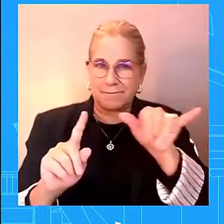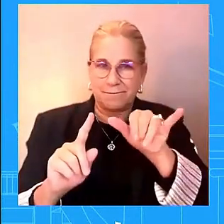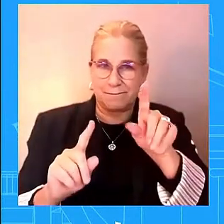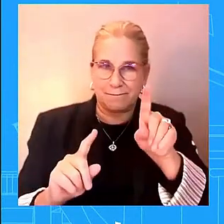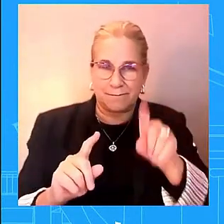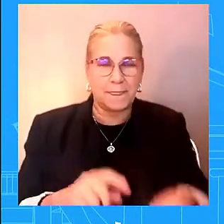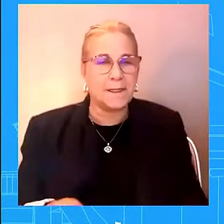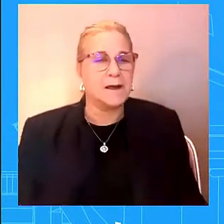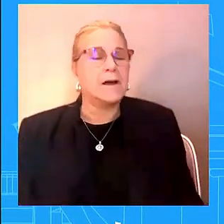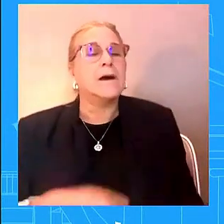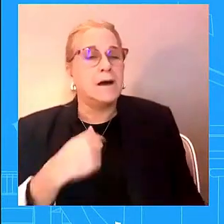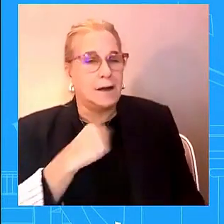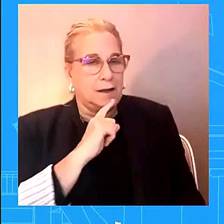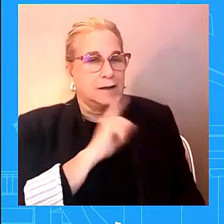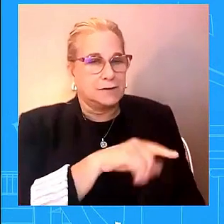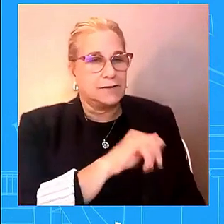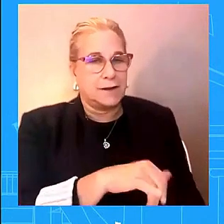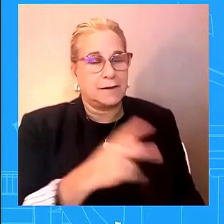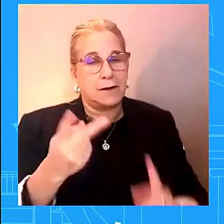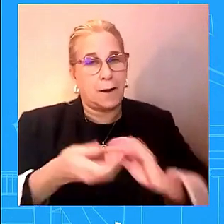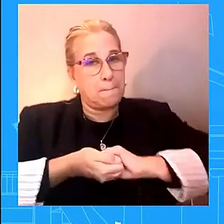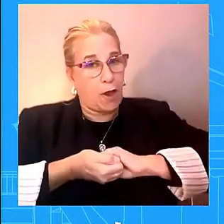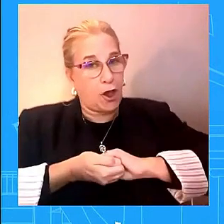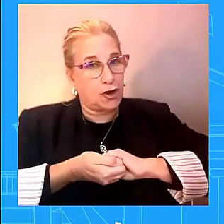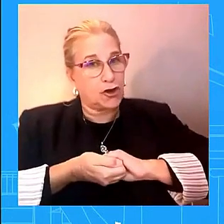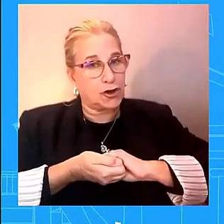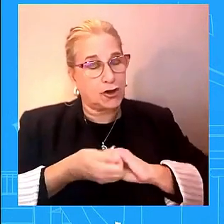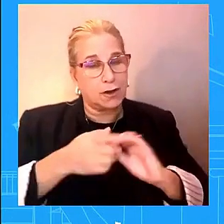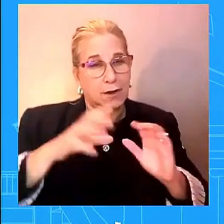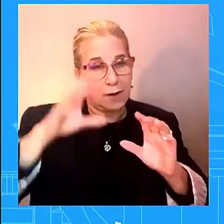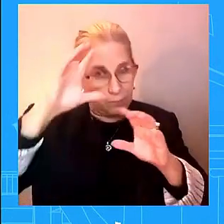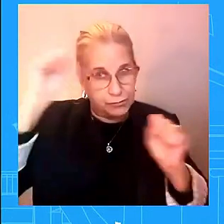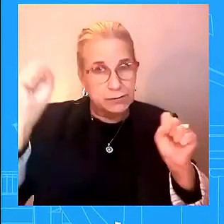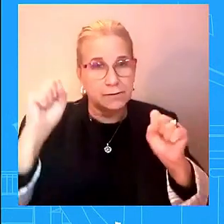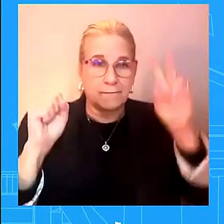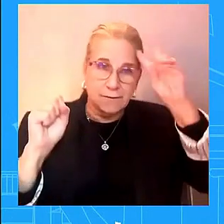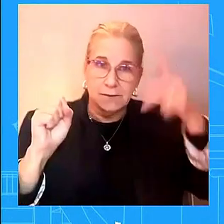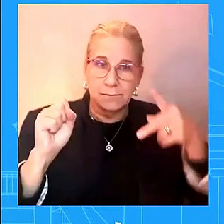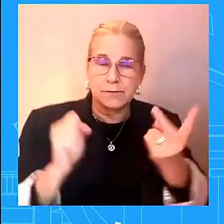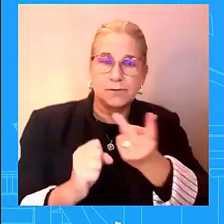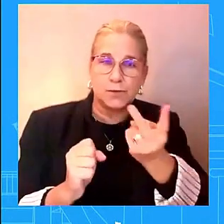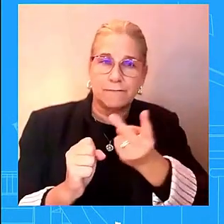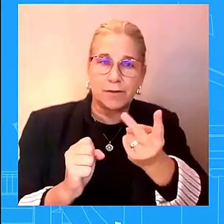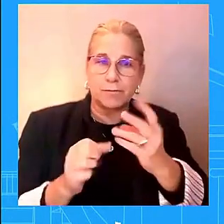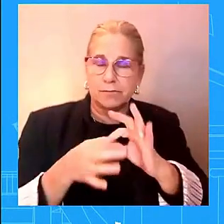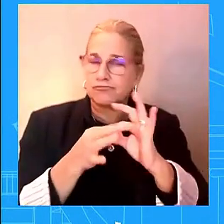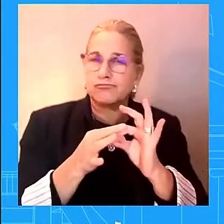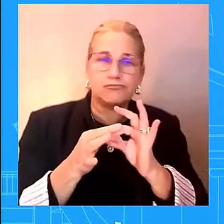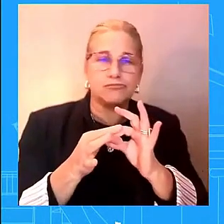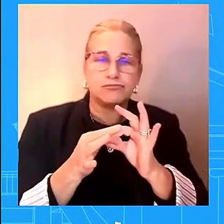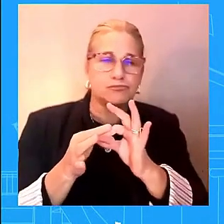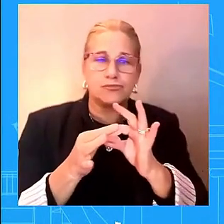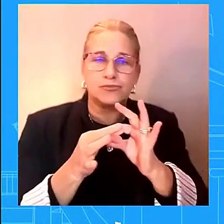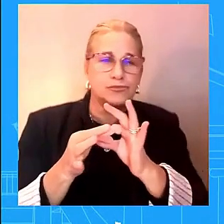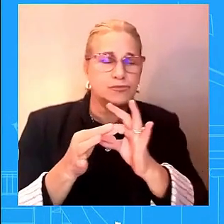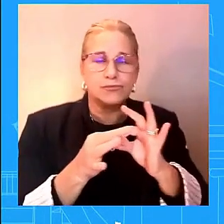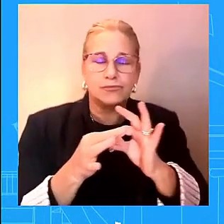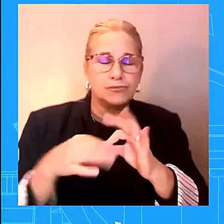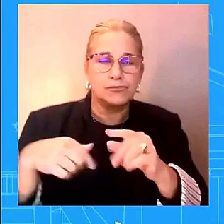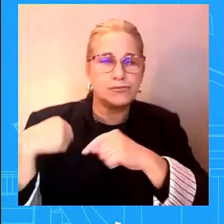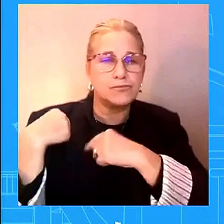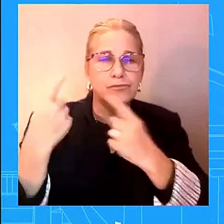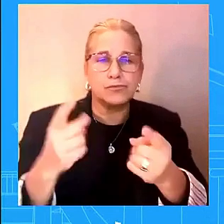as i've said many times and it is true you've heard that from both of them and their partners